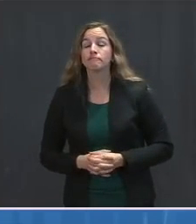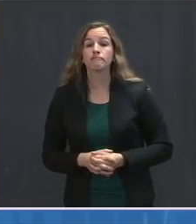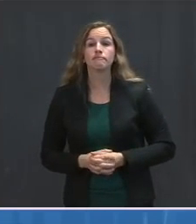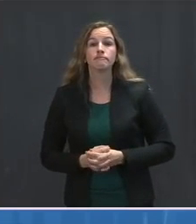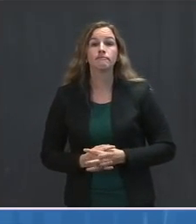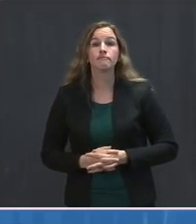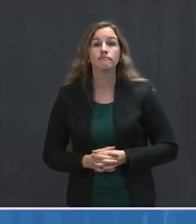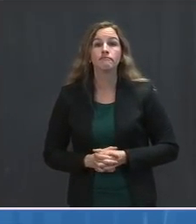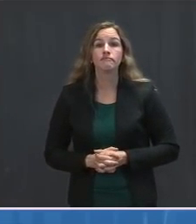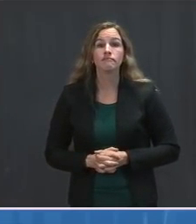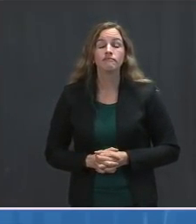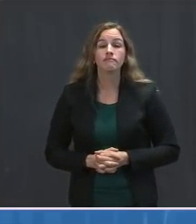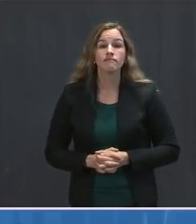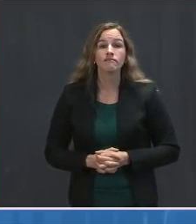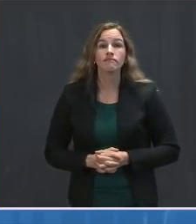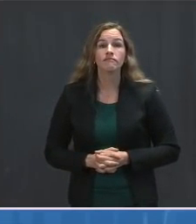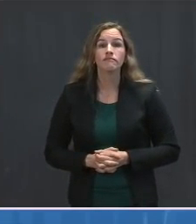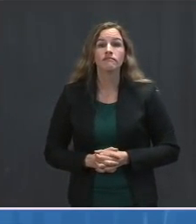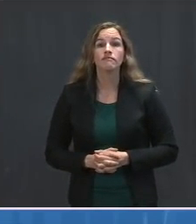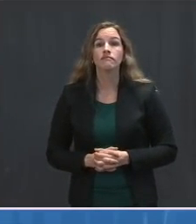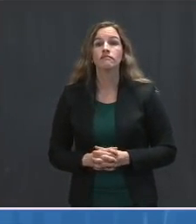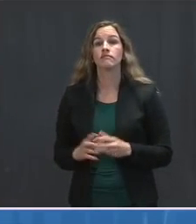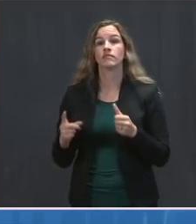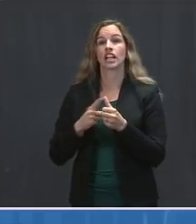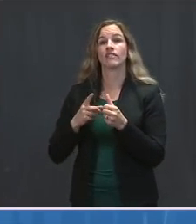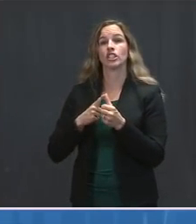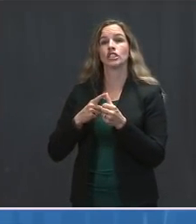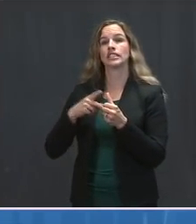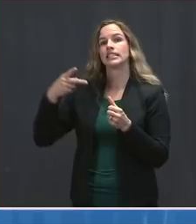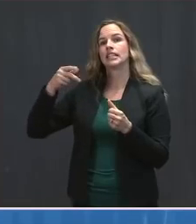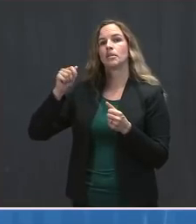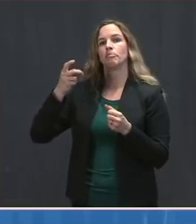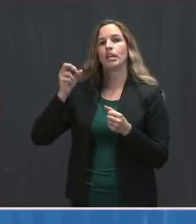All right. Thank you, everybody. First, we're going to go to Peter Sullivan at The Hill.